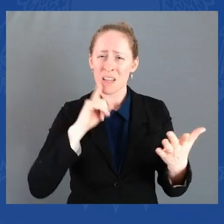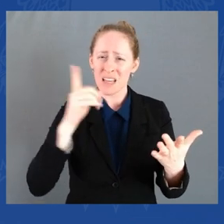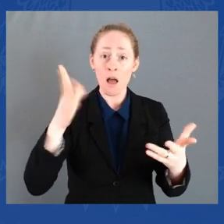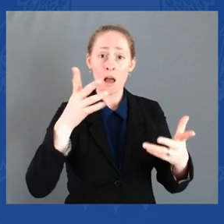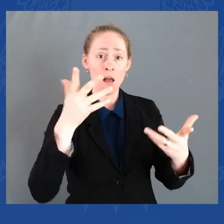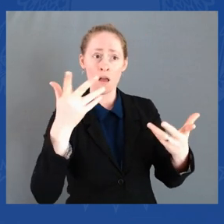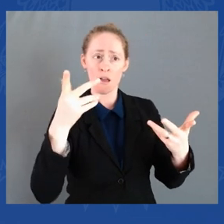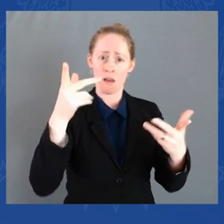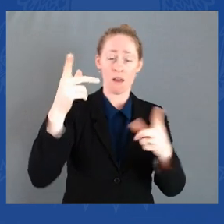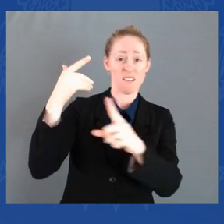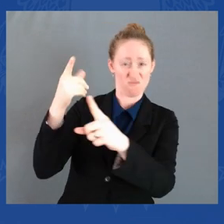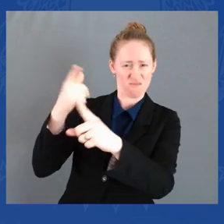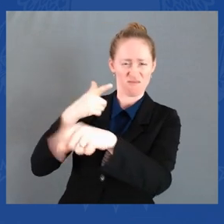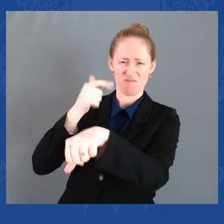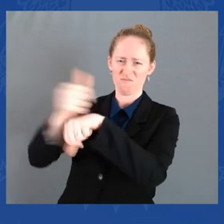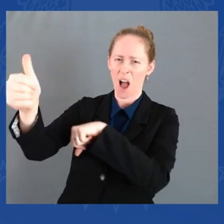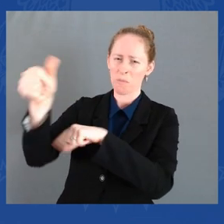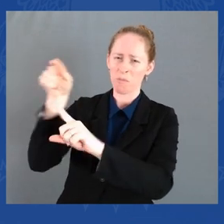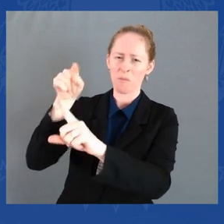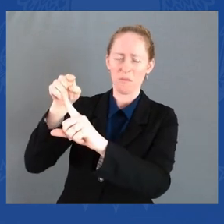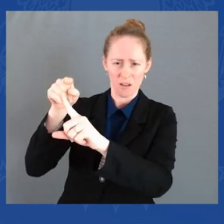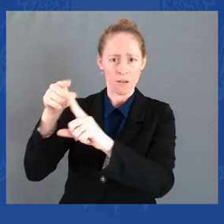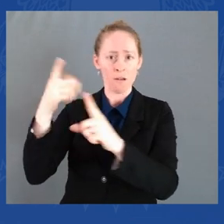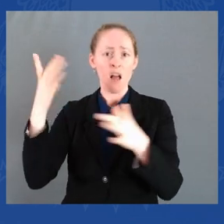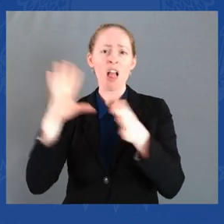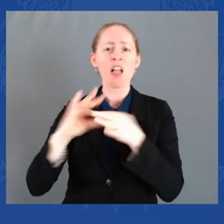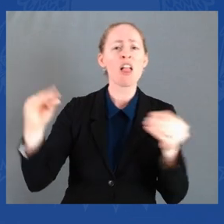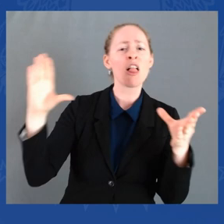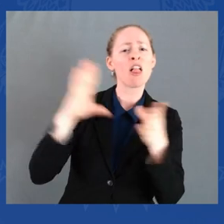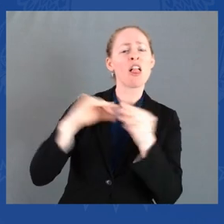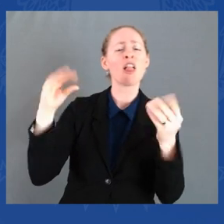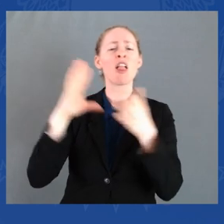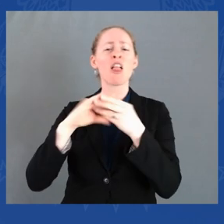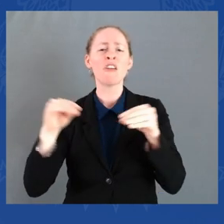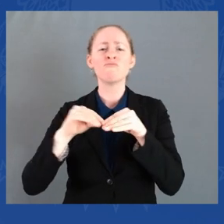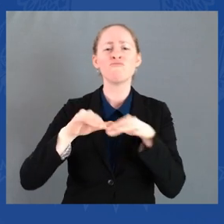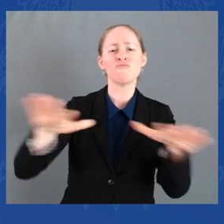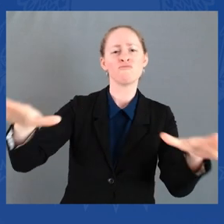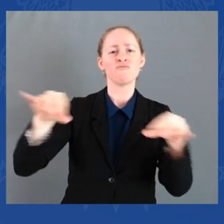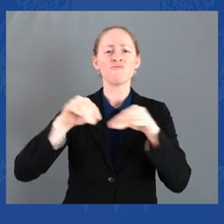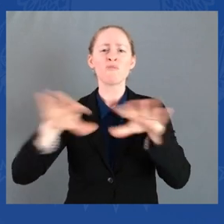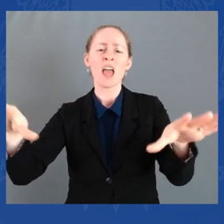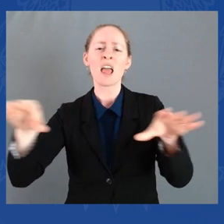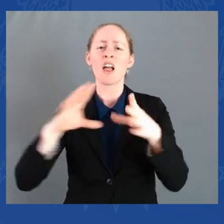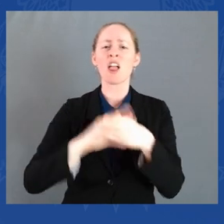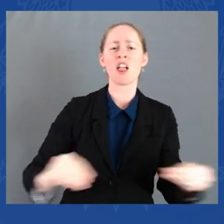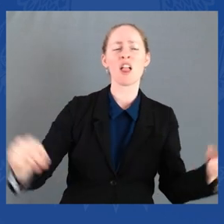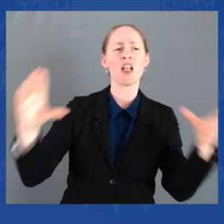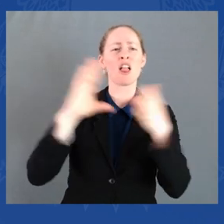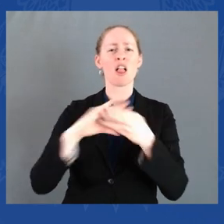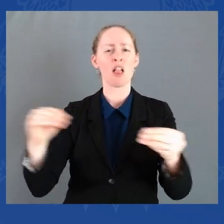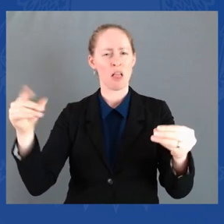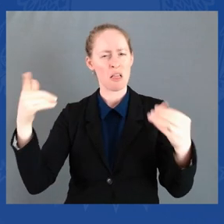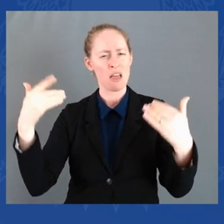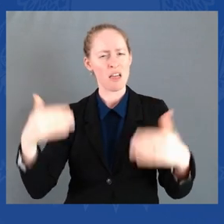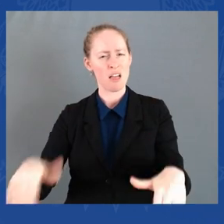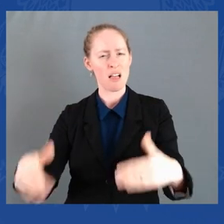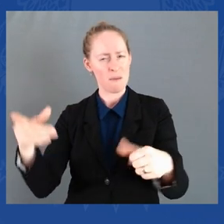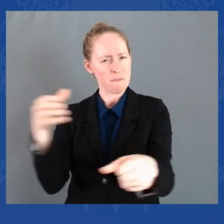This requires these moments, sadly, tragically, require us to ask,